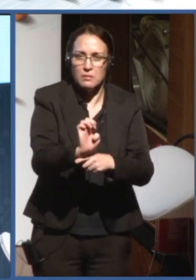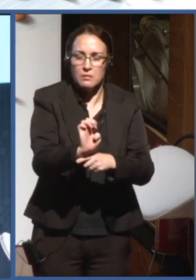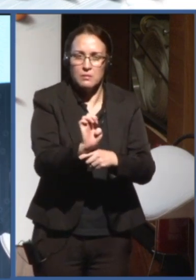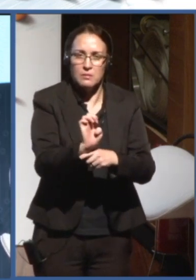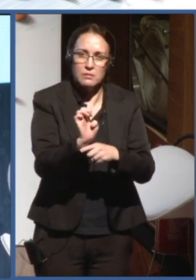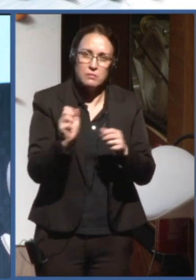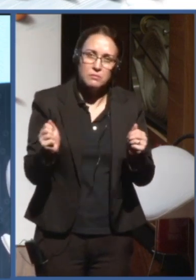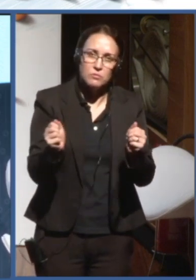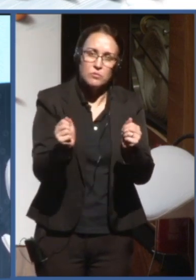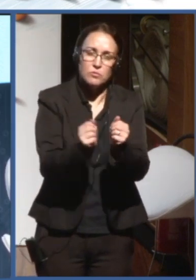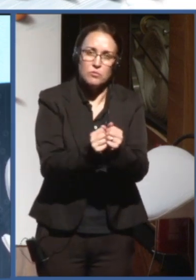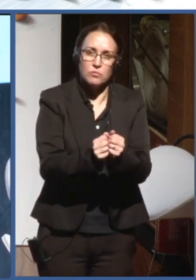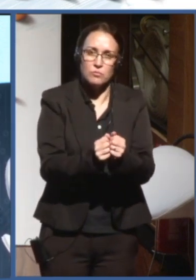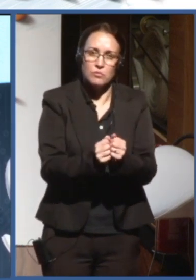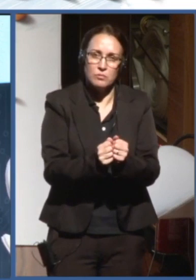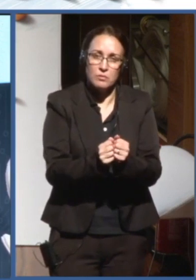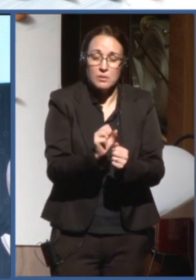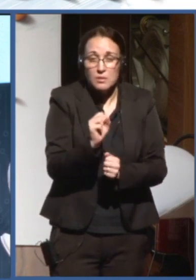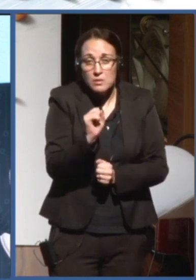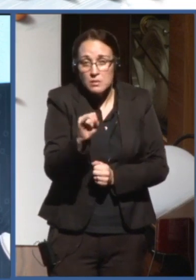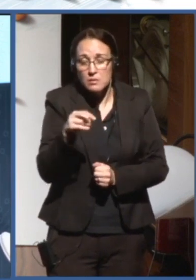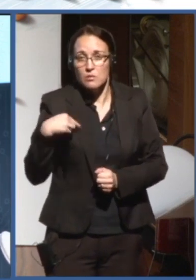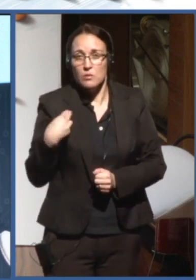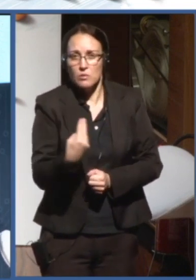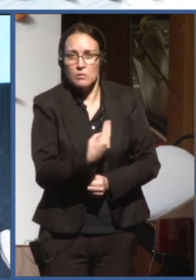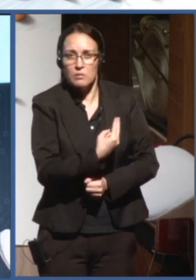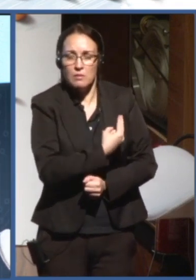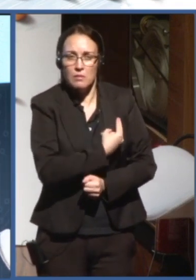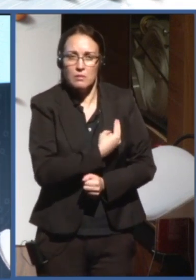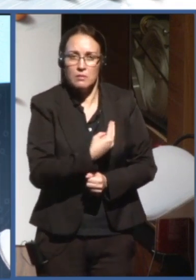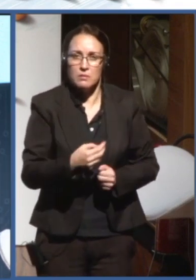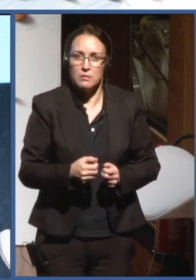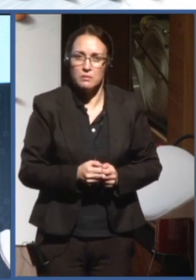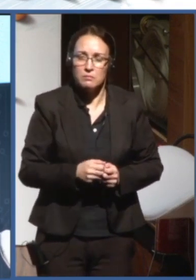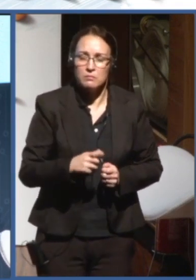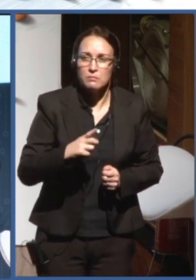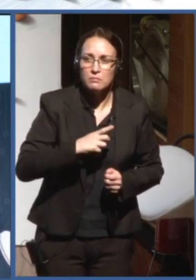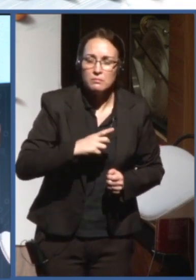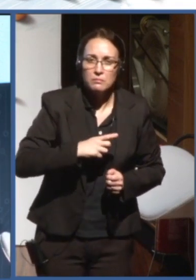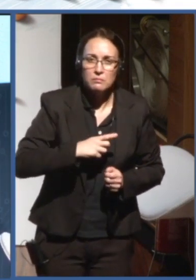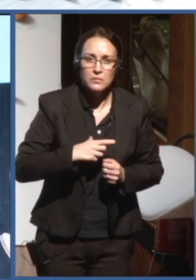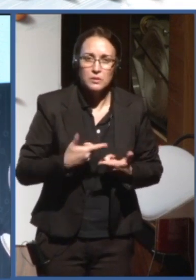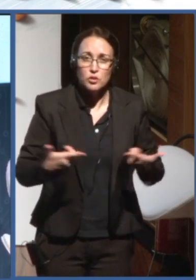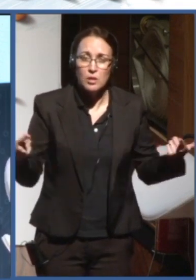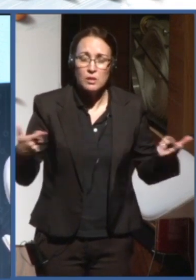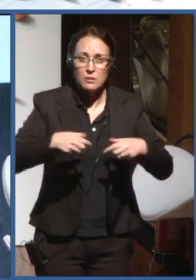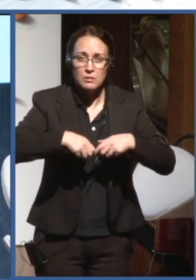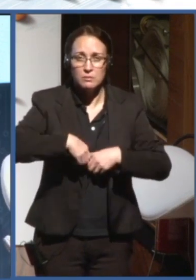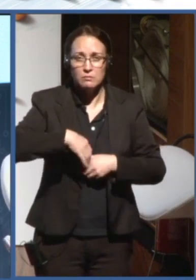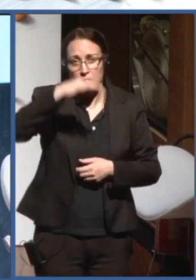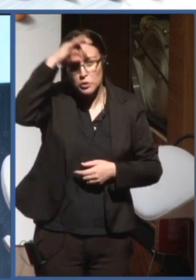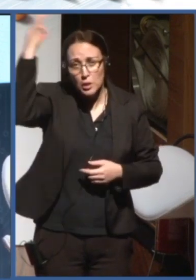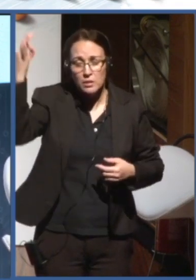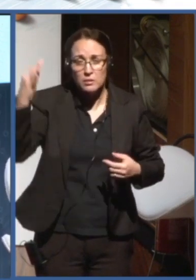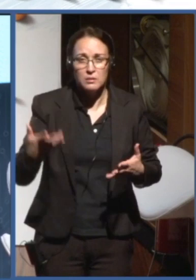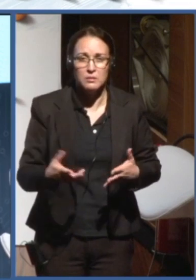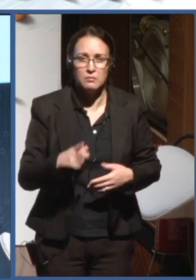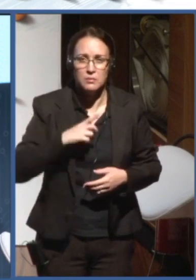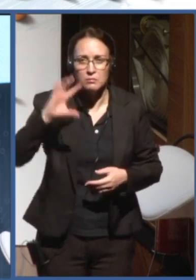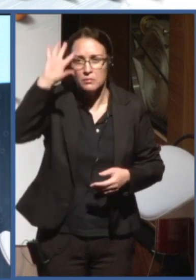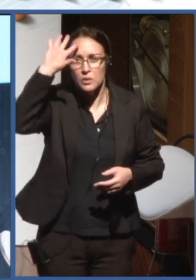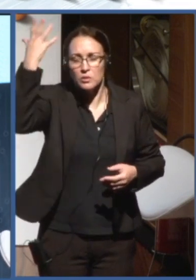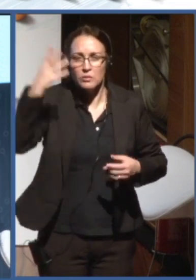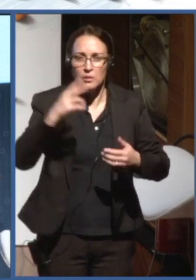to have any chance of effectually facing the broad range of challenges that AI poses,